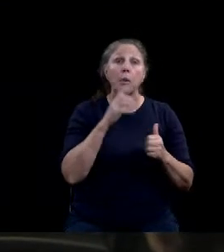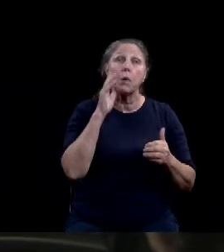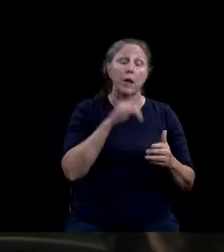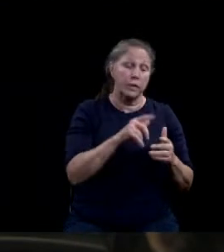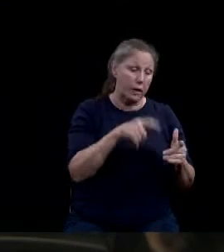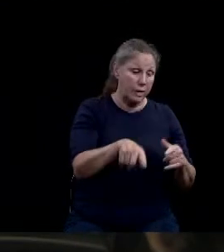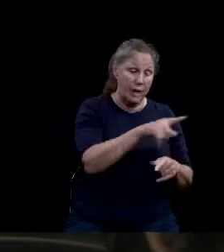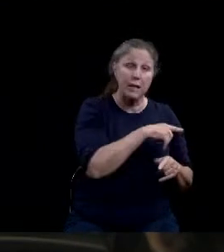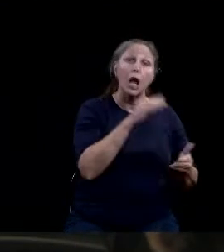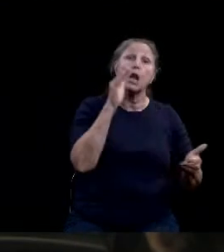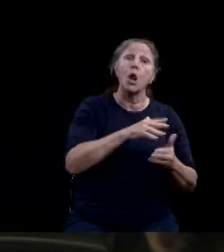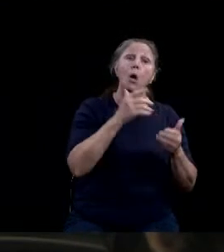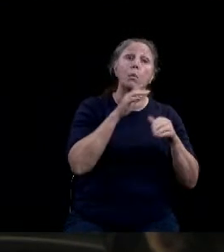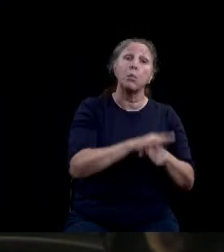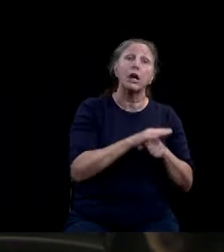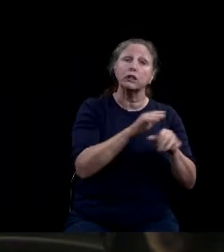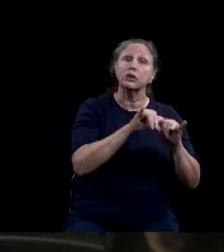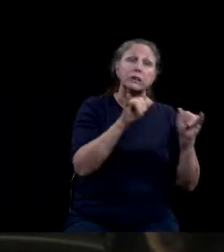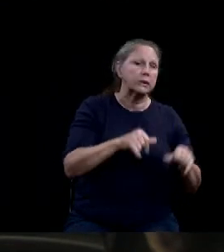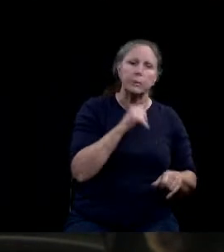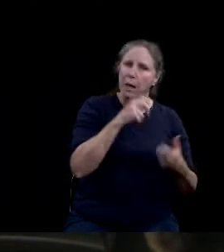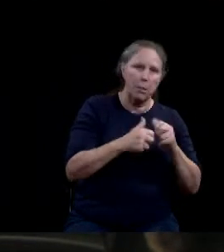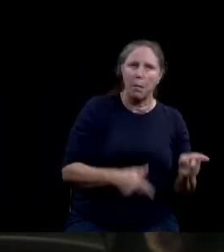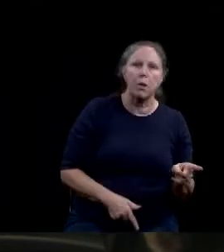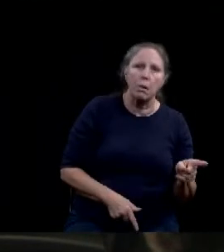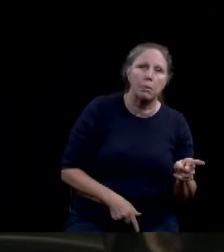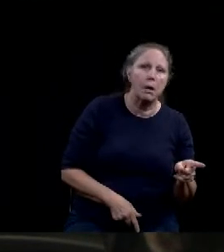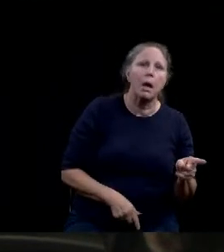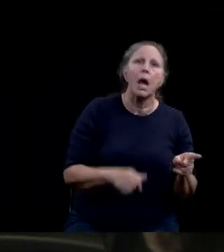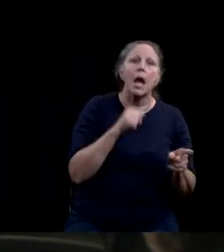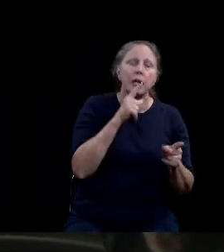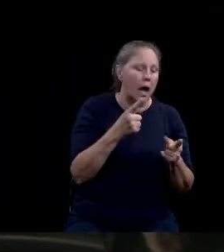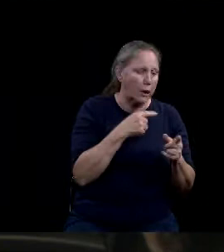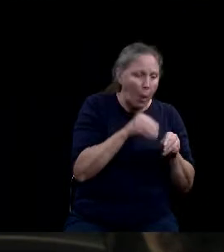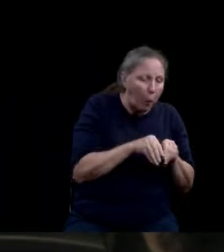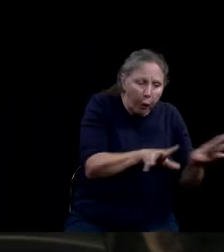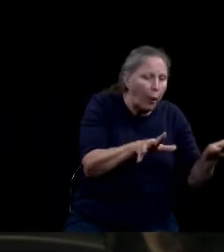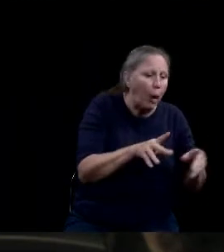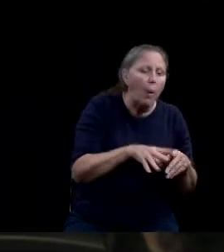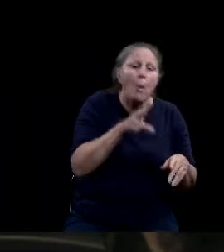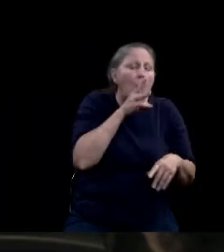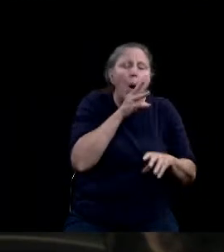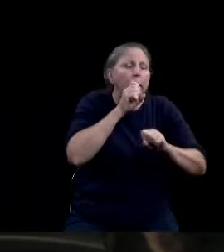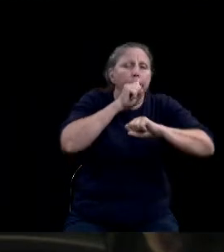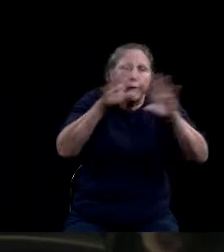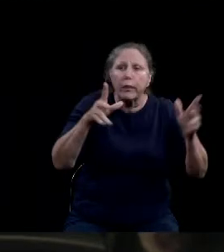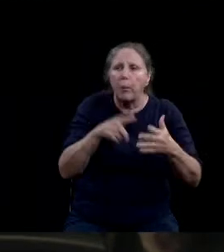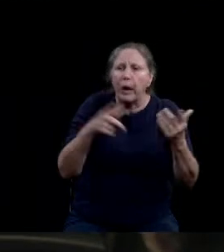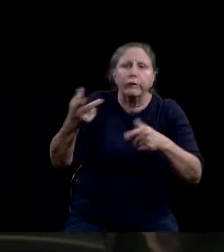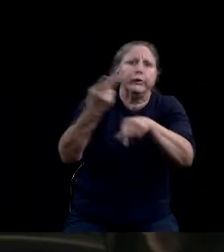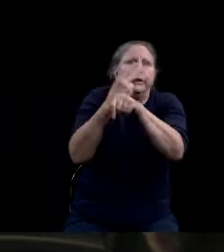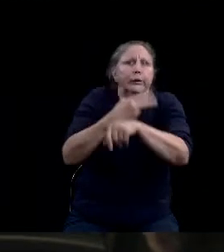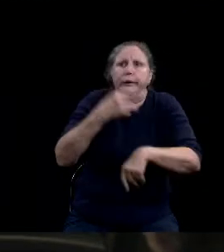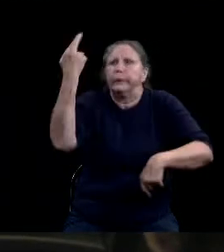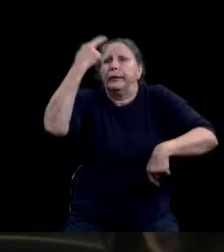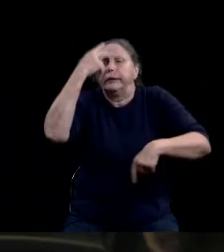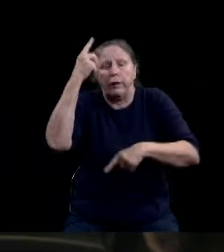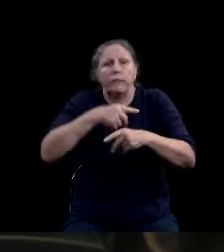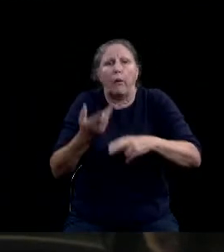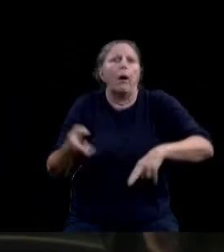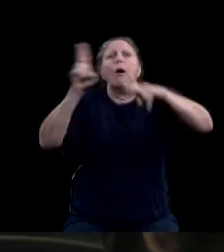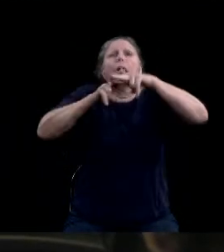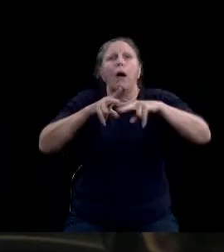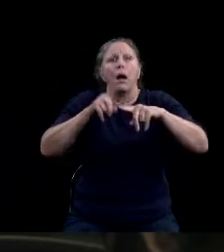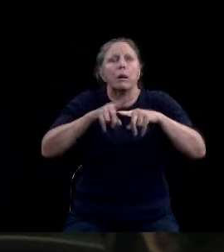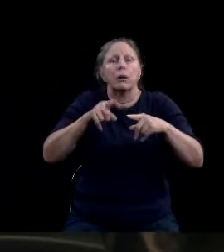That's not going to contaminate any issues or water, whatever y'all are using, trying to use the very excuse to make this move. Does there anybody truly believe